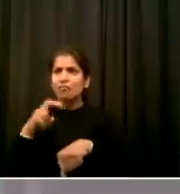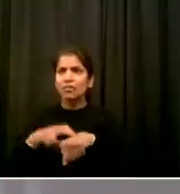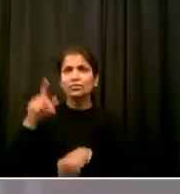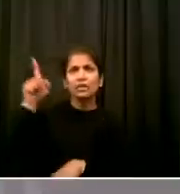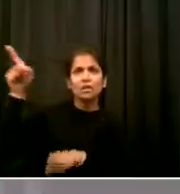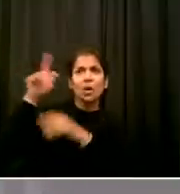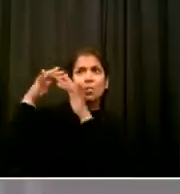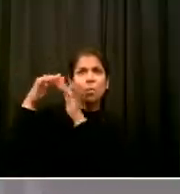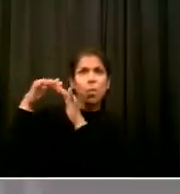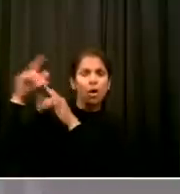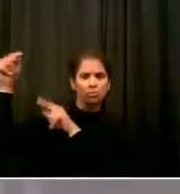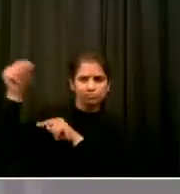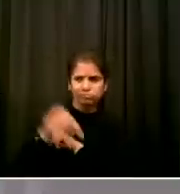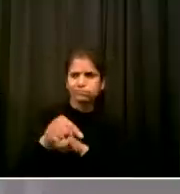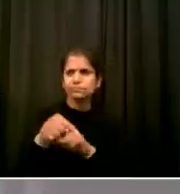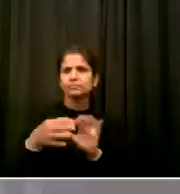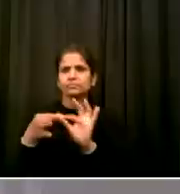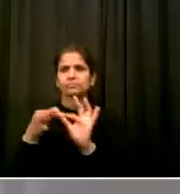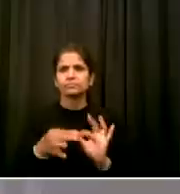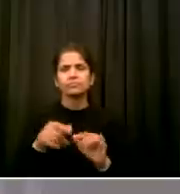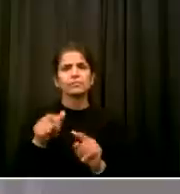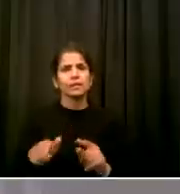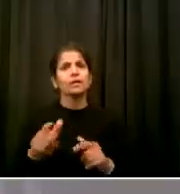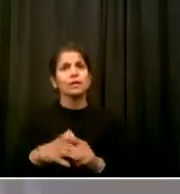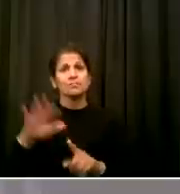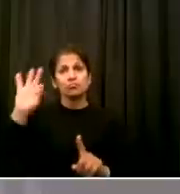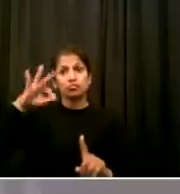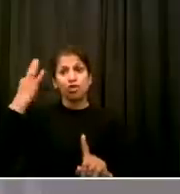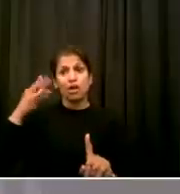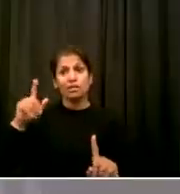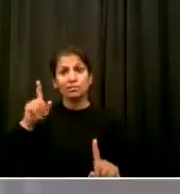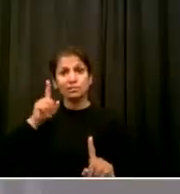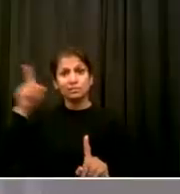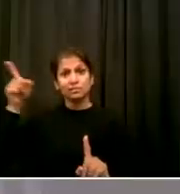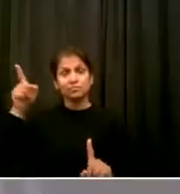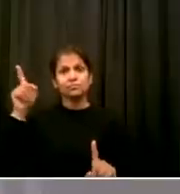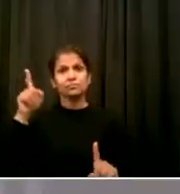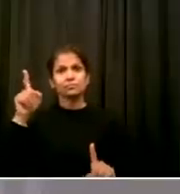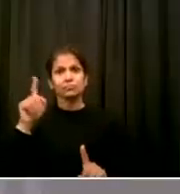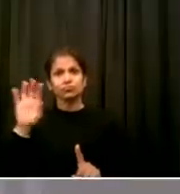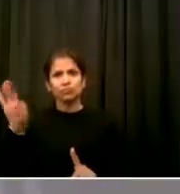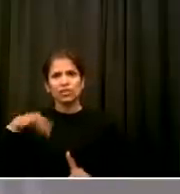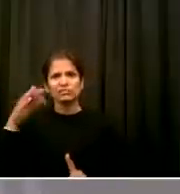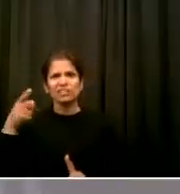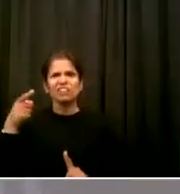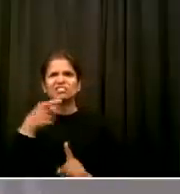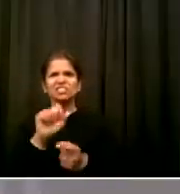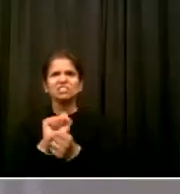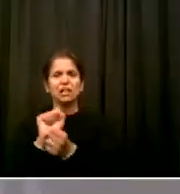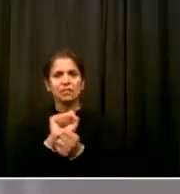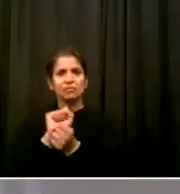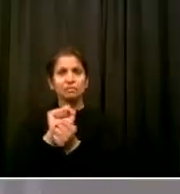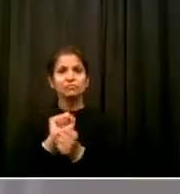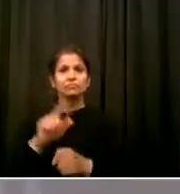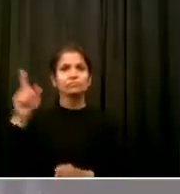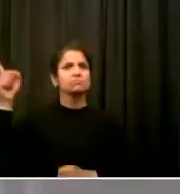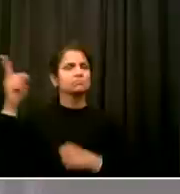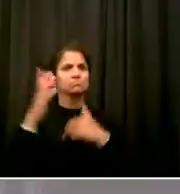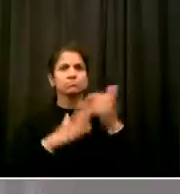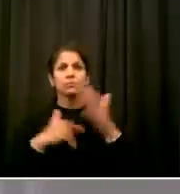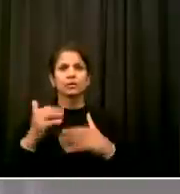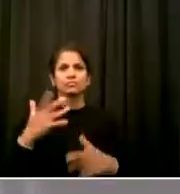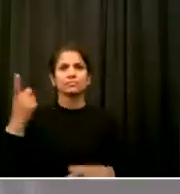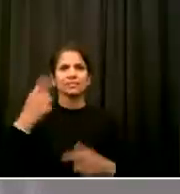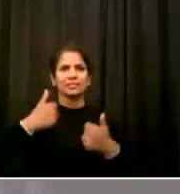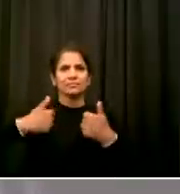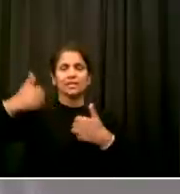-slavery activists commissioned the construction of the Statue of Liberty in 1866 In honor of the